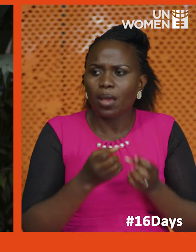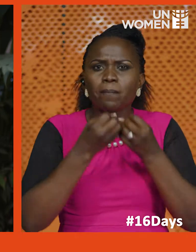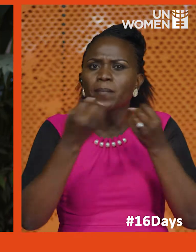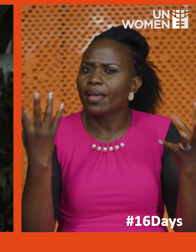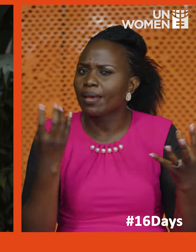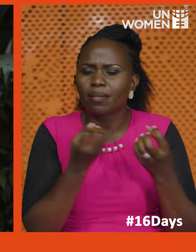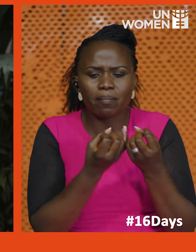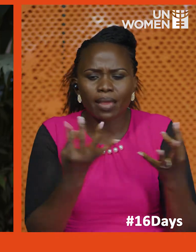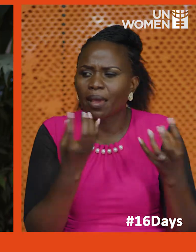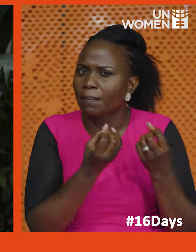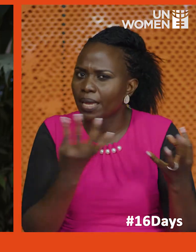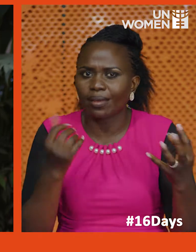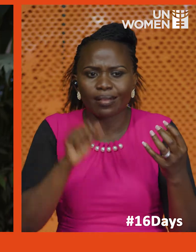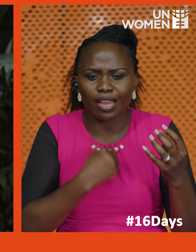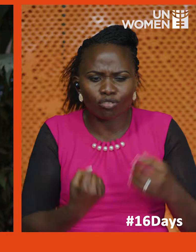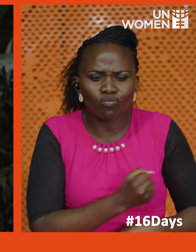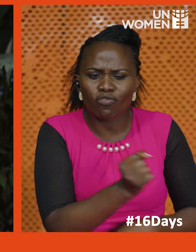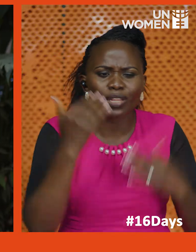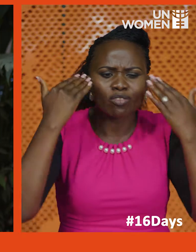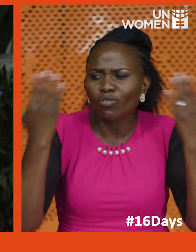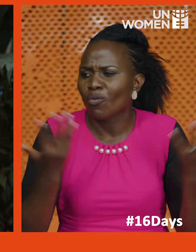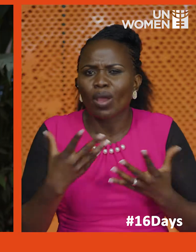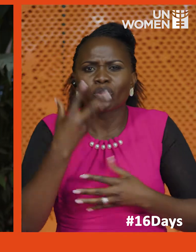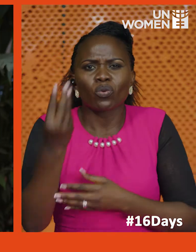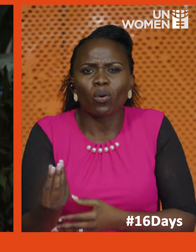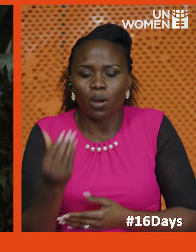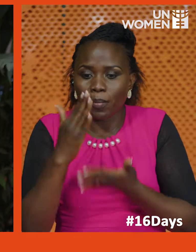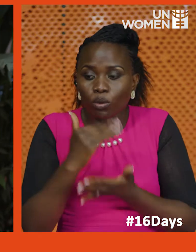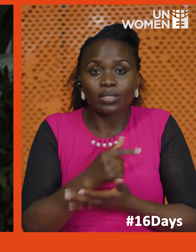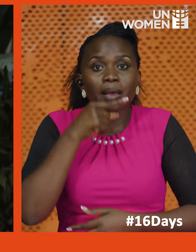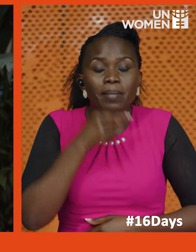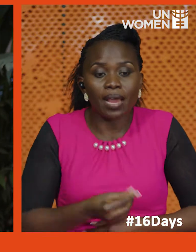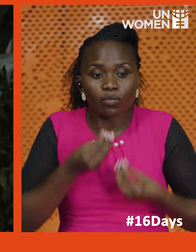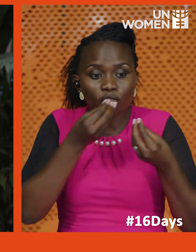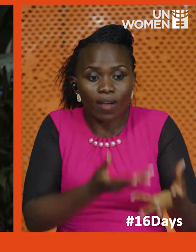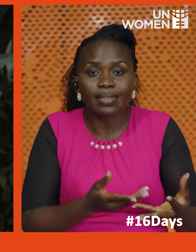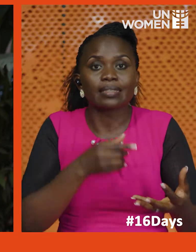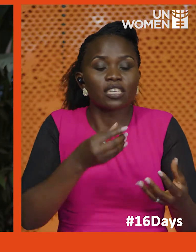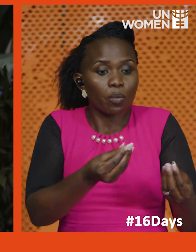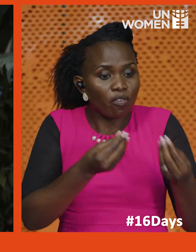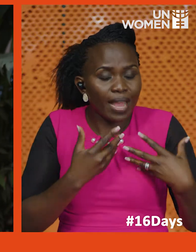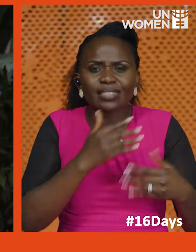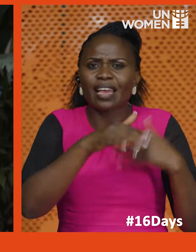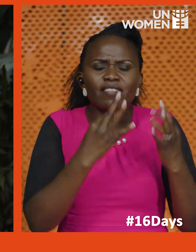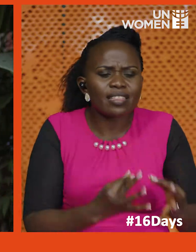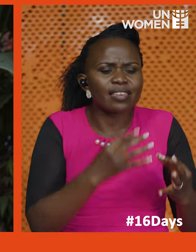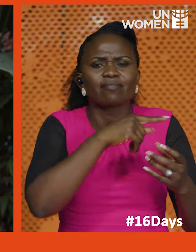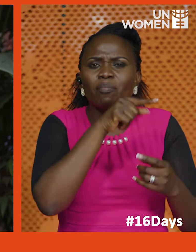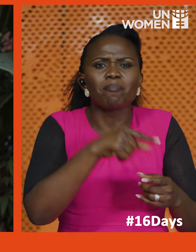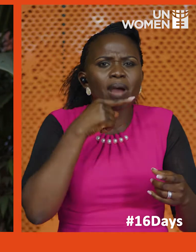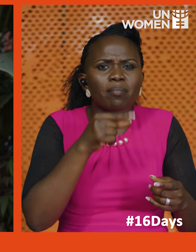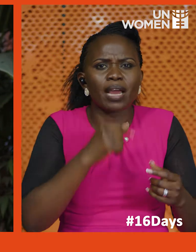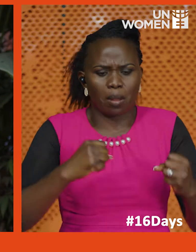biggest number, they can't move, they don't know where to go because this man provides, this person does this. So if you